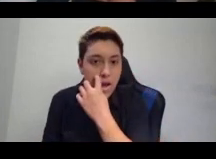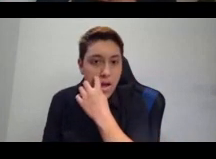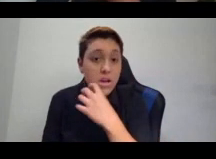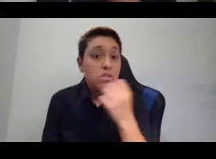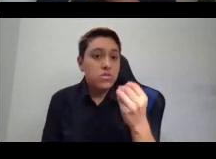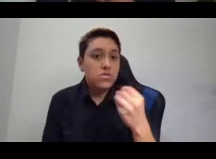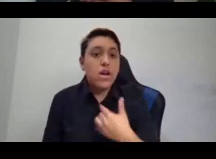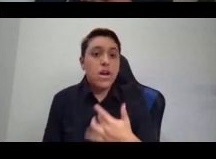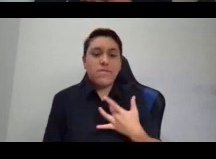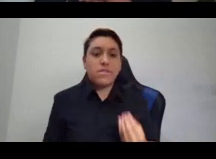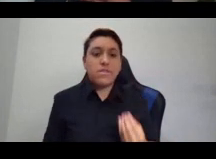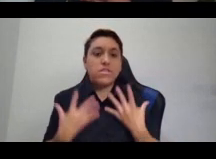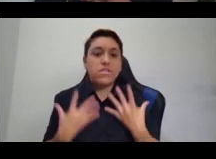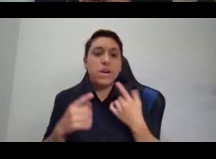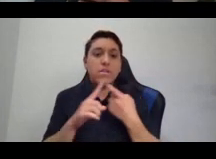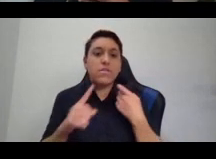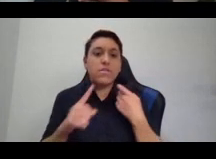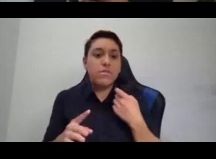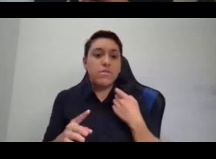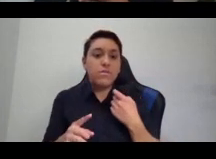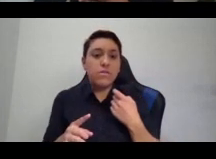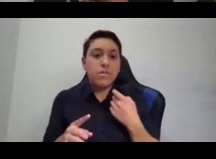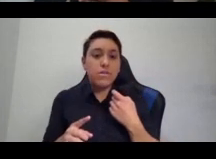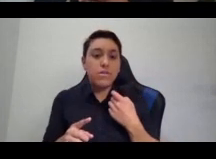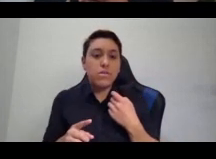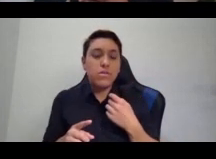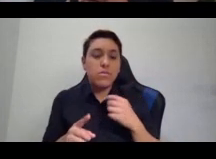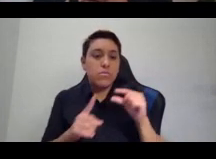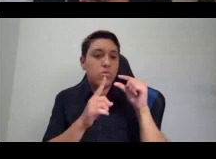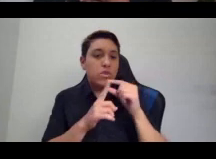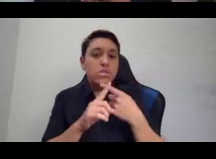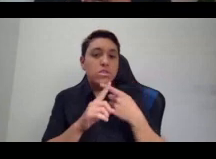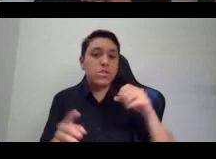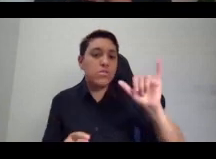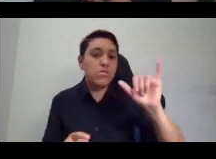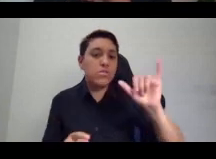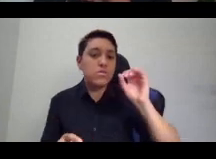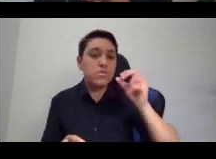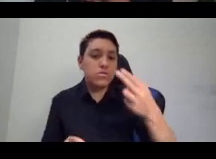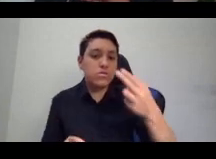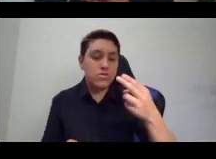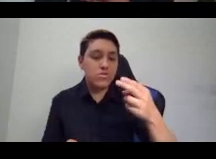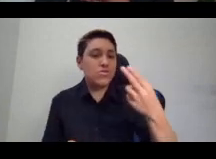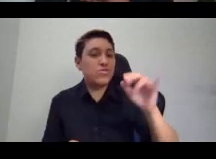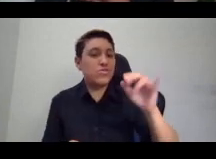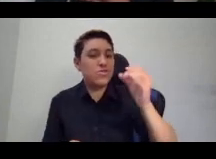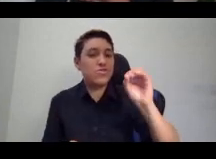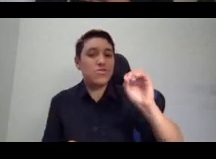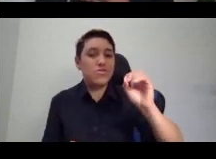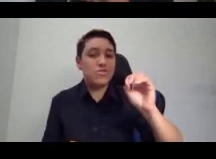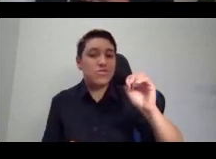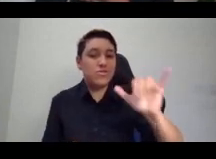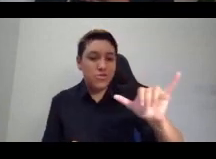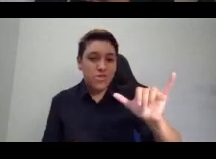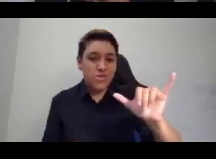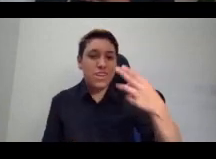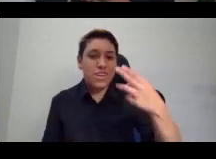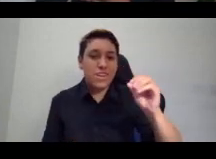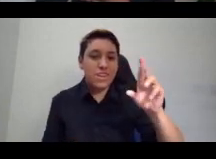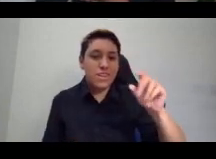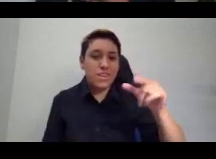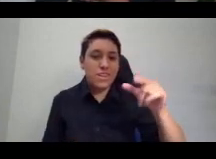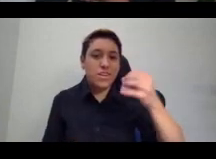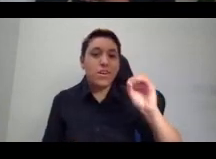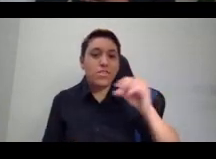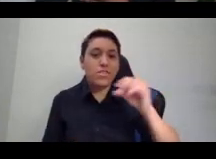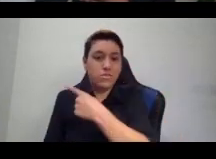who is a Muskogee Creek poet and the native poet laureate of the United States. She